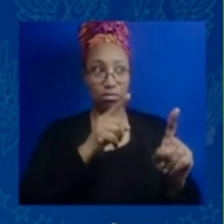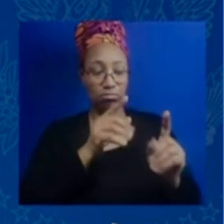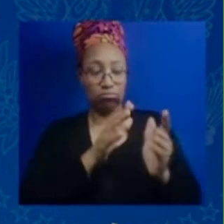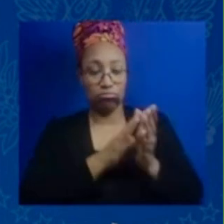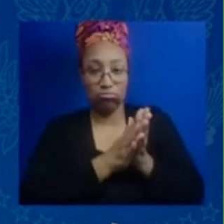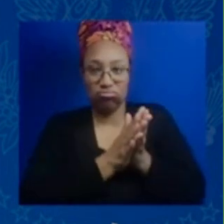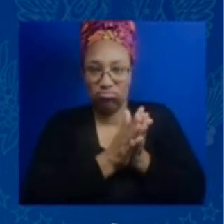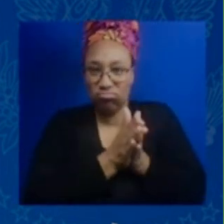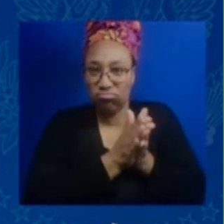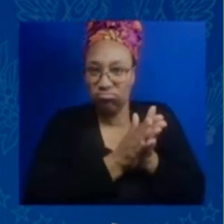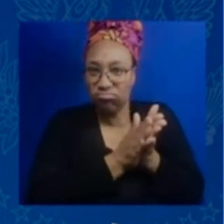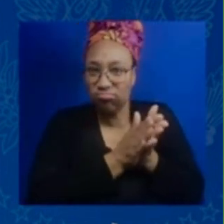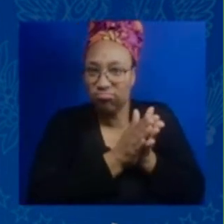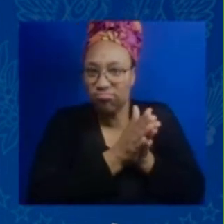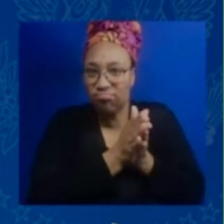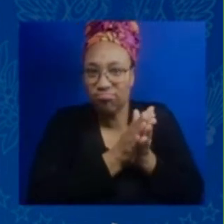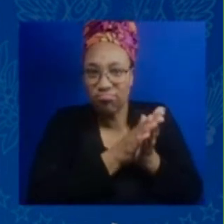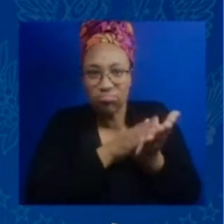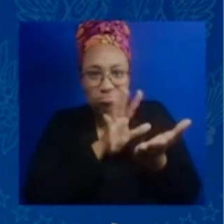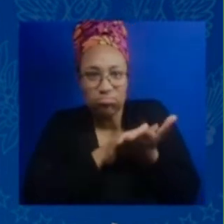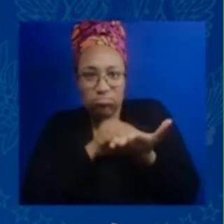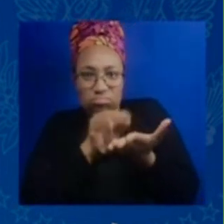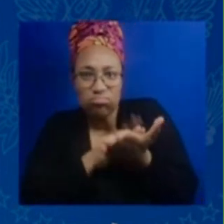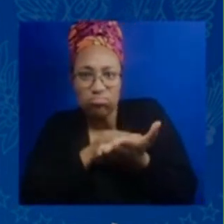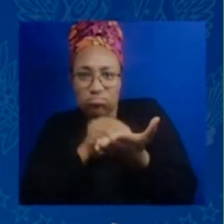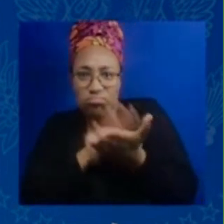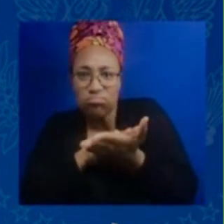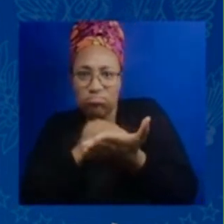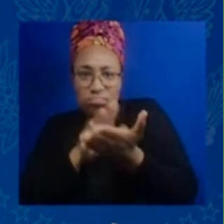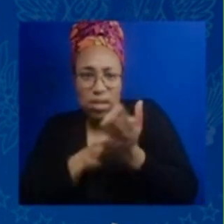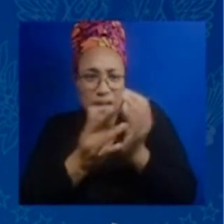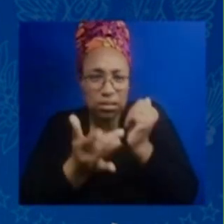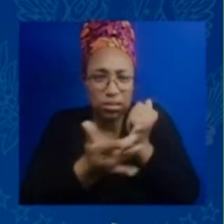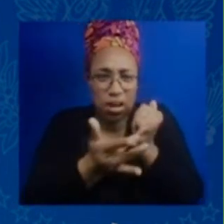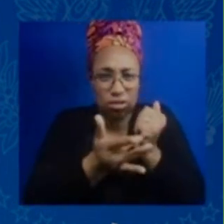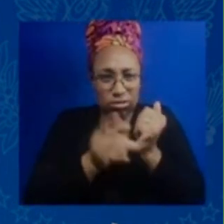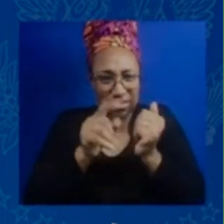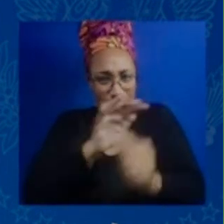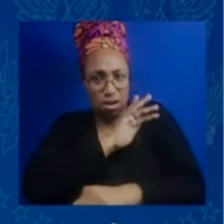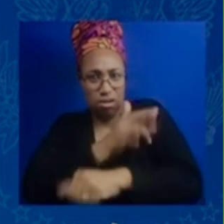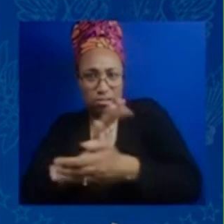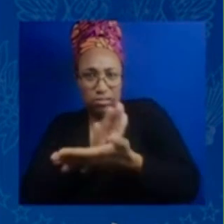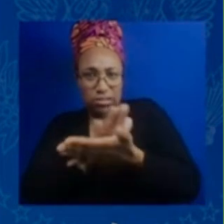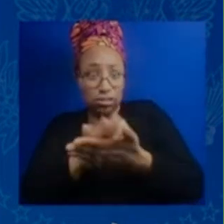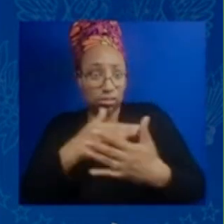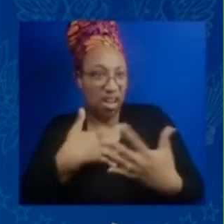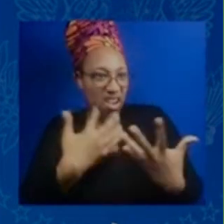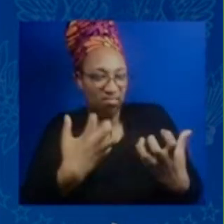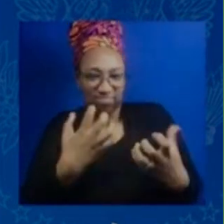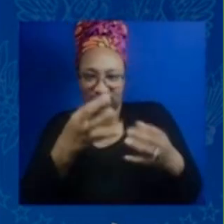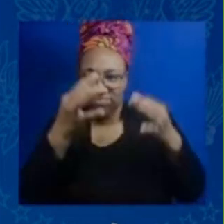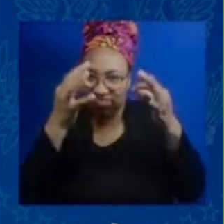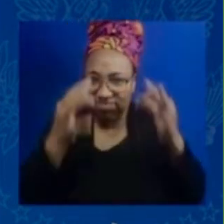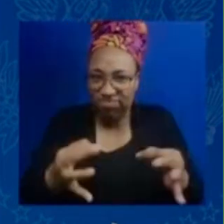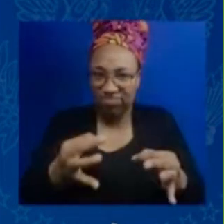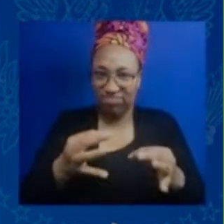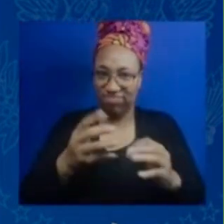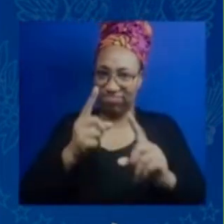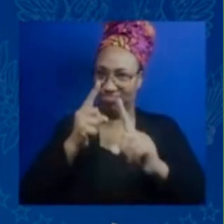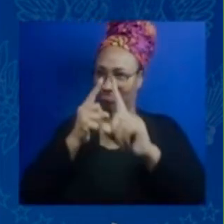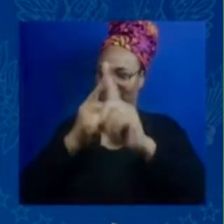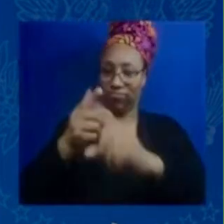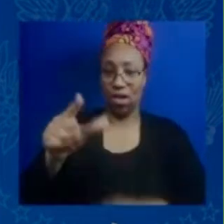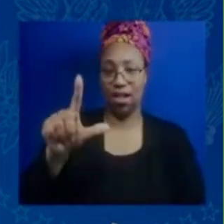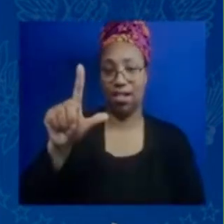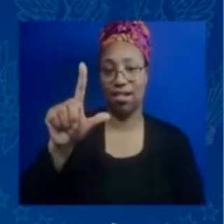energy technology and I decided that I really wanted to do something in the LED lighting field and